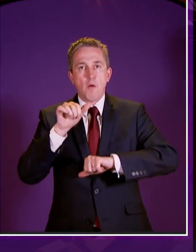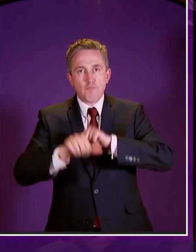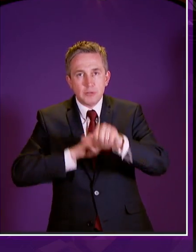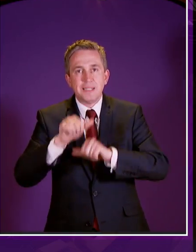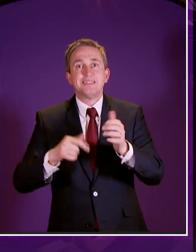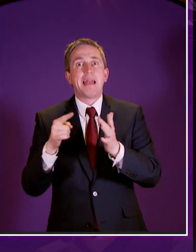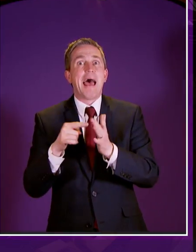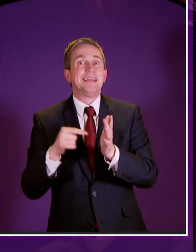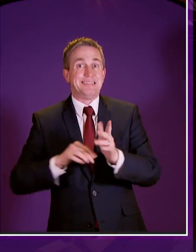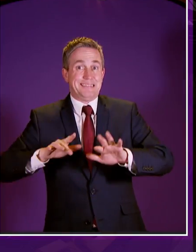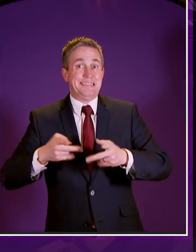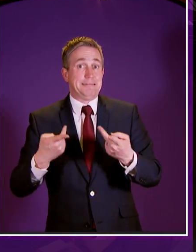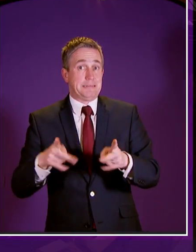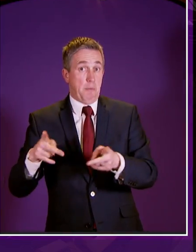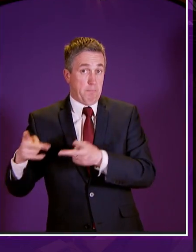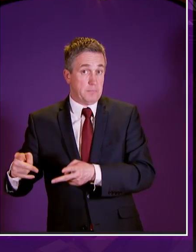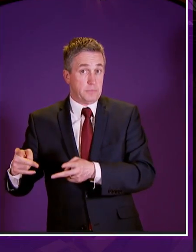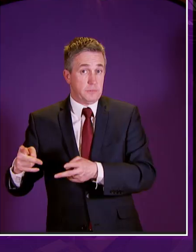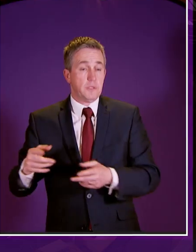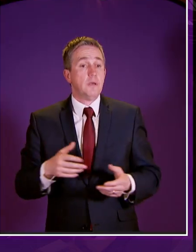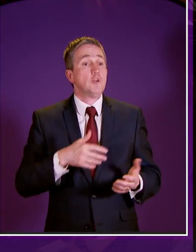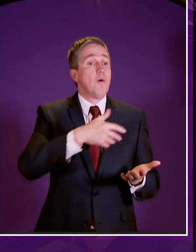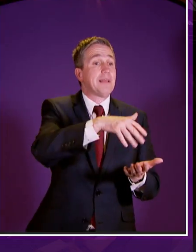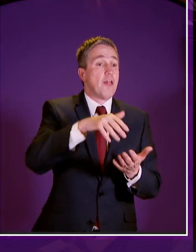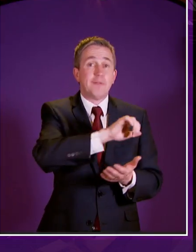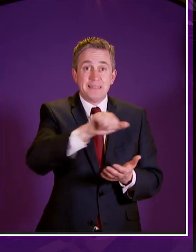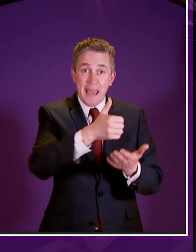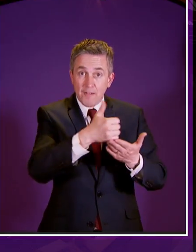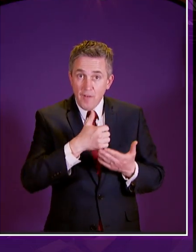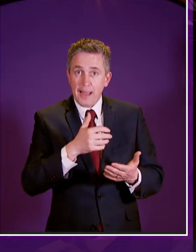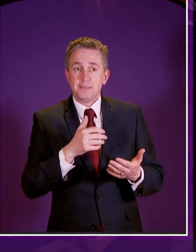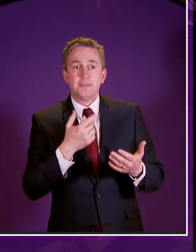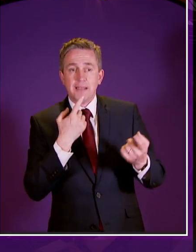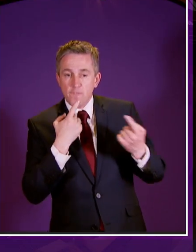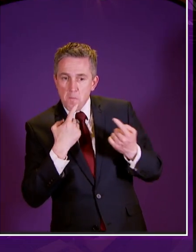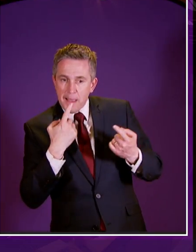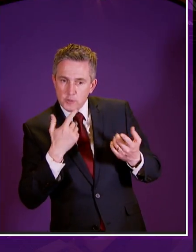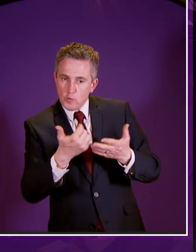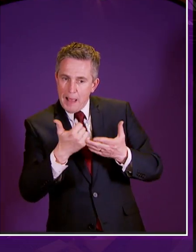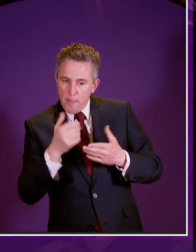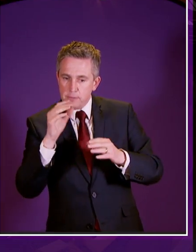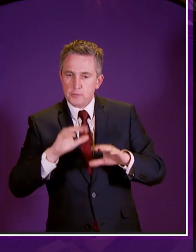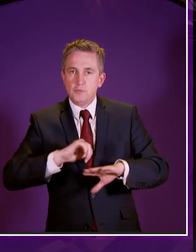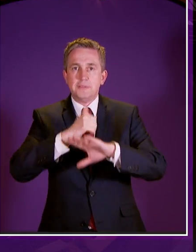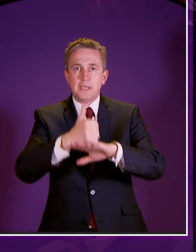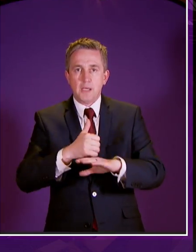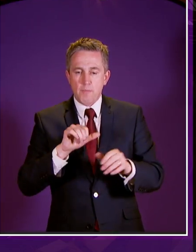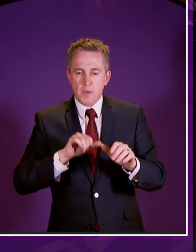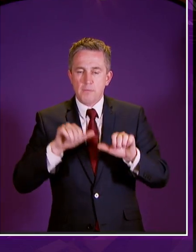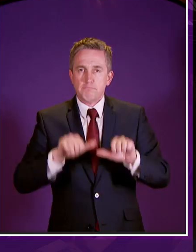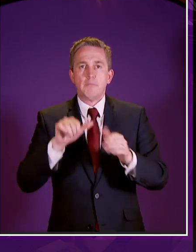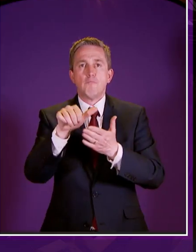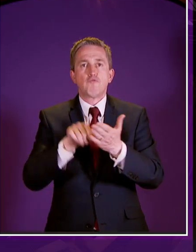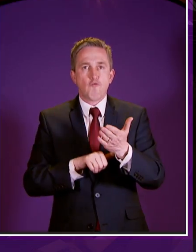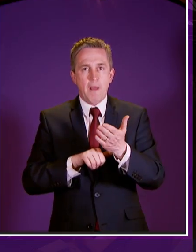it systems following their advice and best practice to deliver a program of input to implementation in a